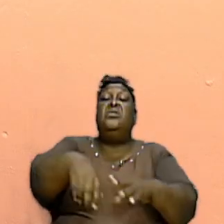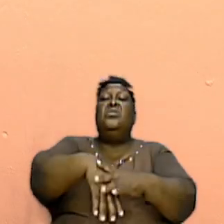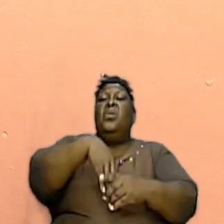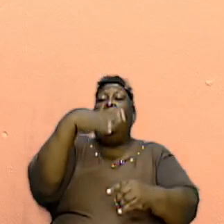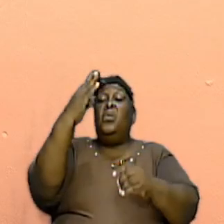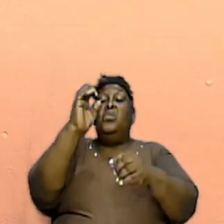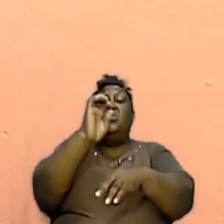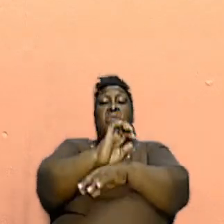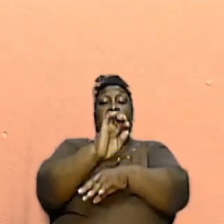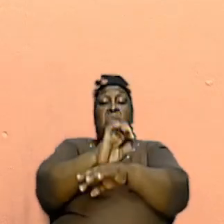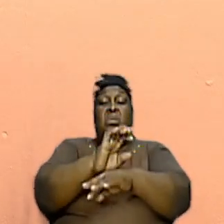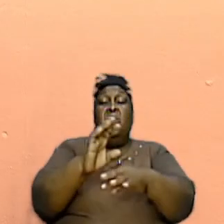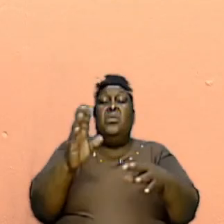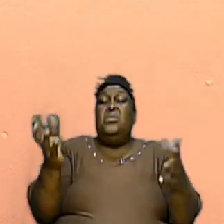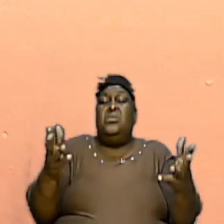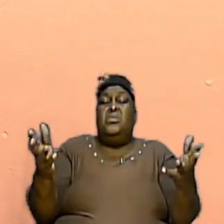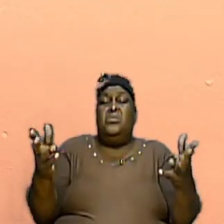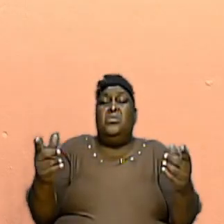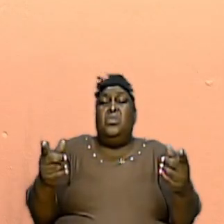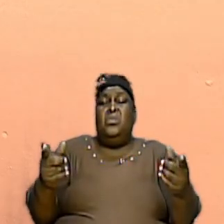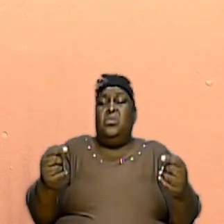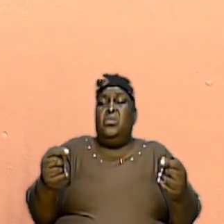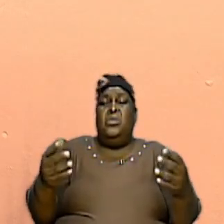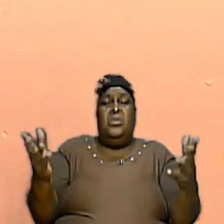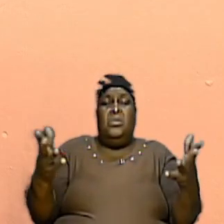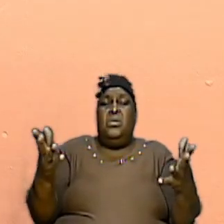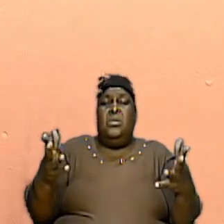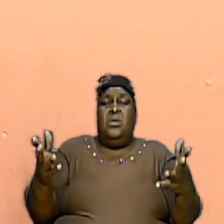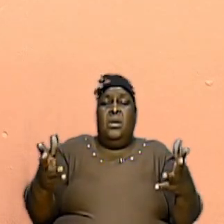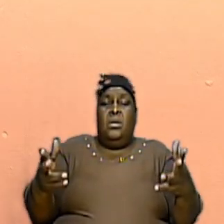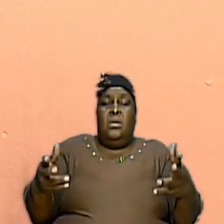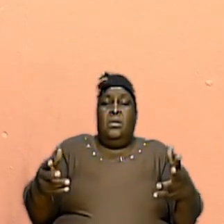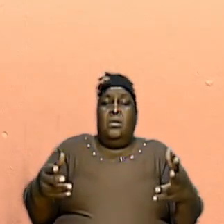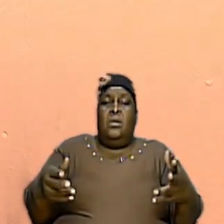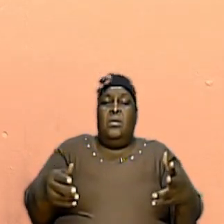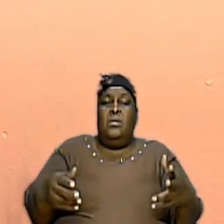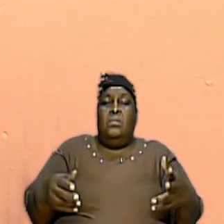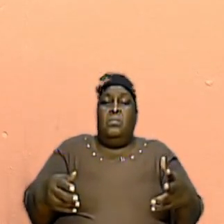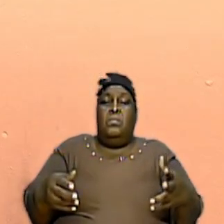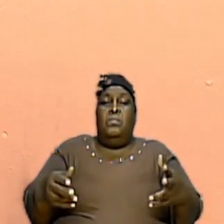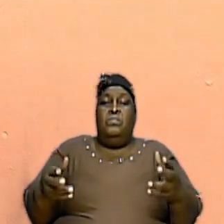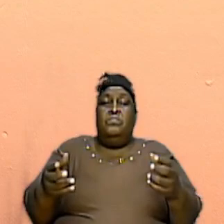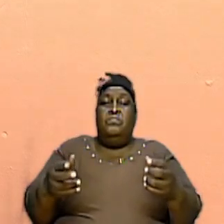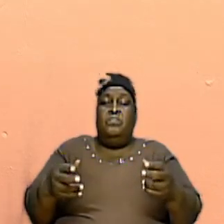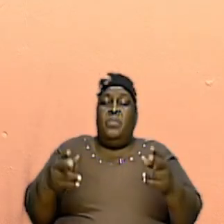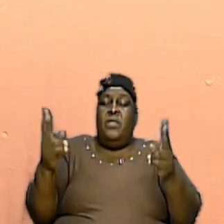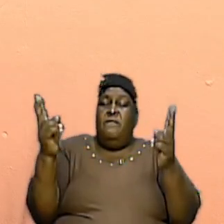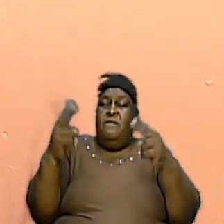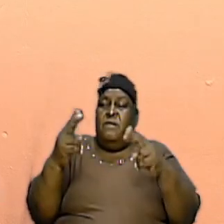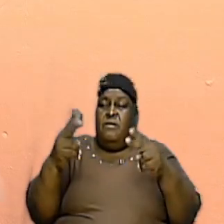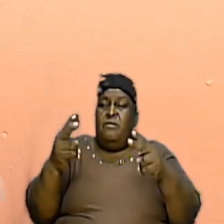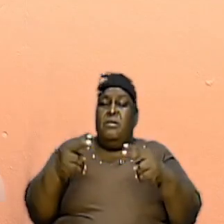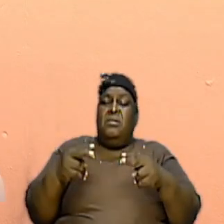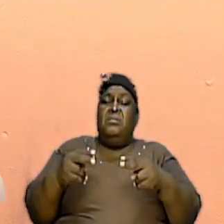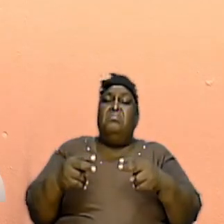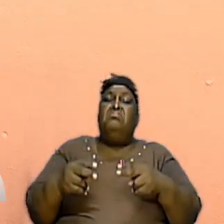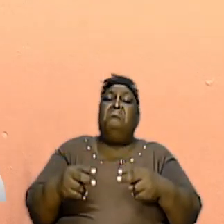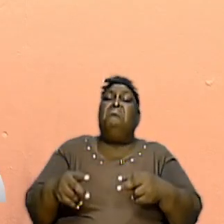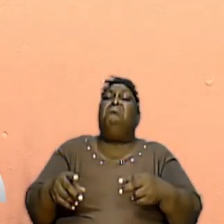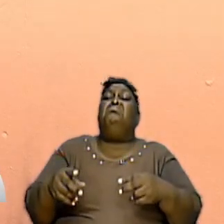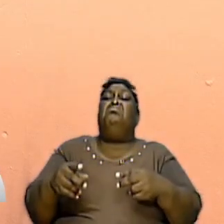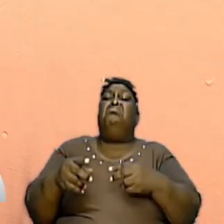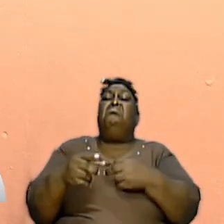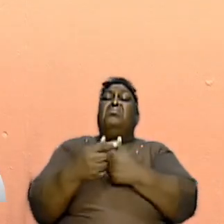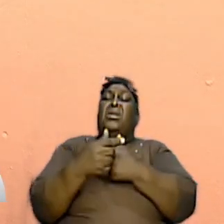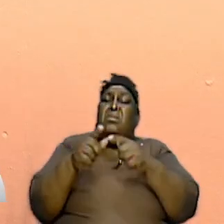they did what they did, they were very meticulous, they were very deliberate, and